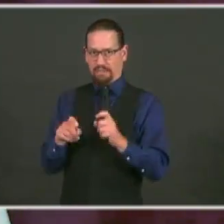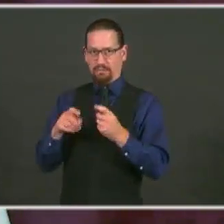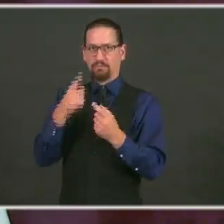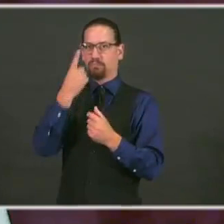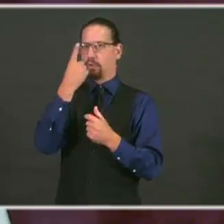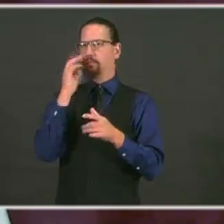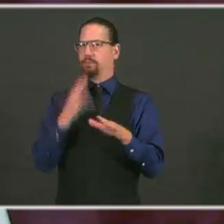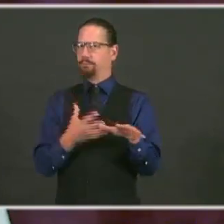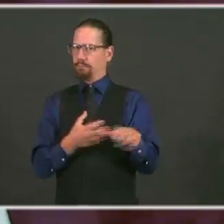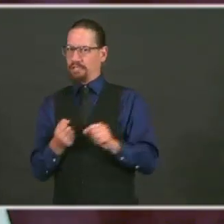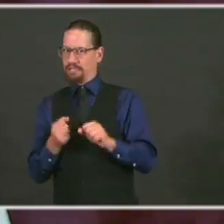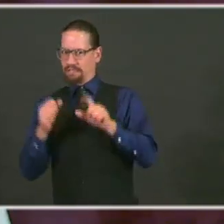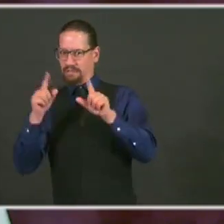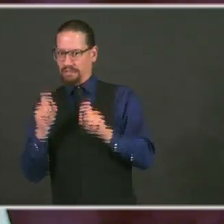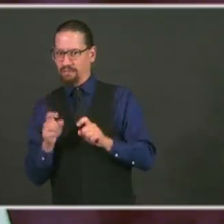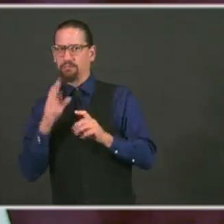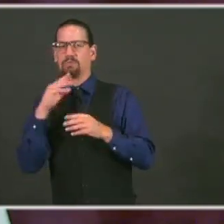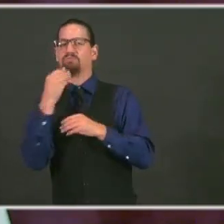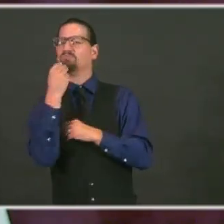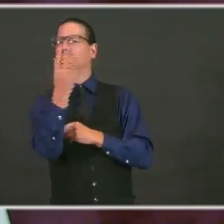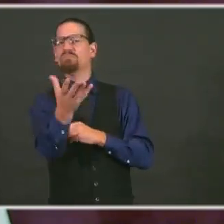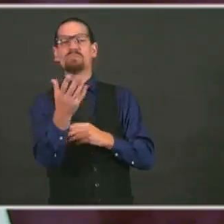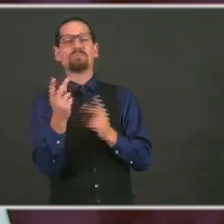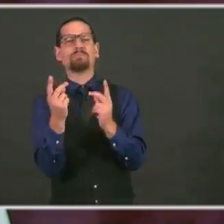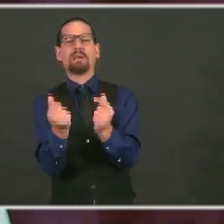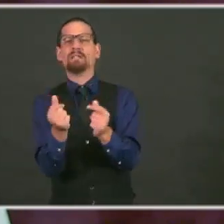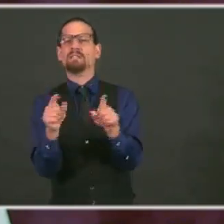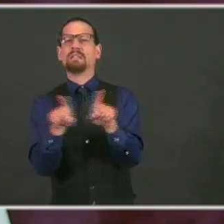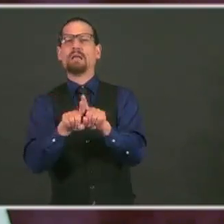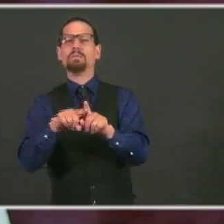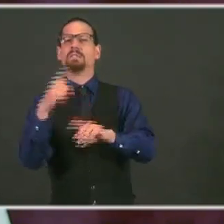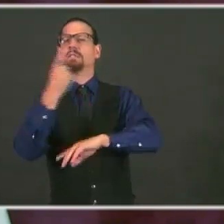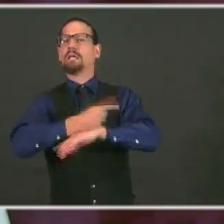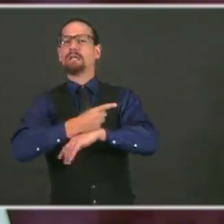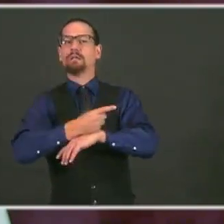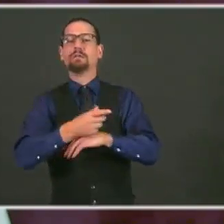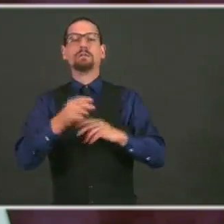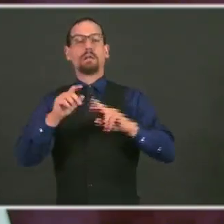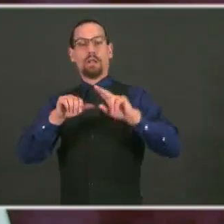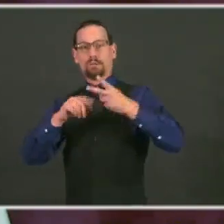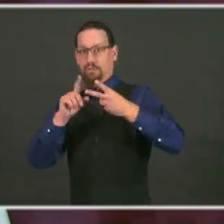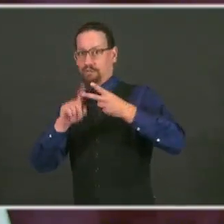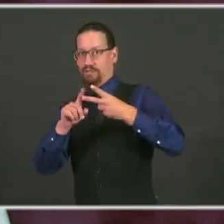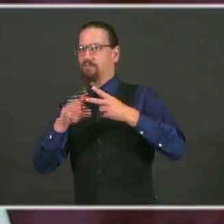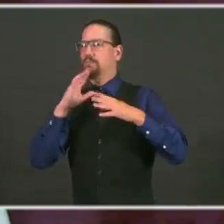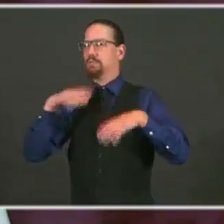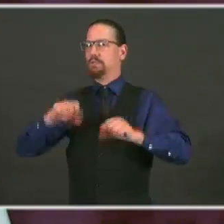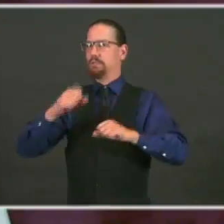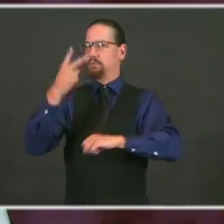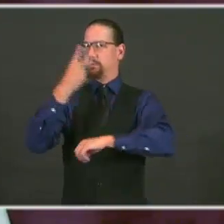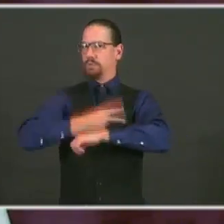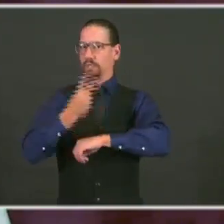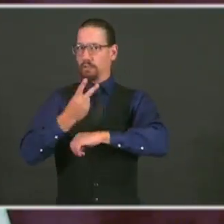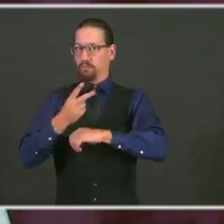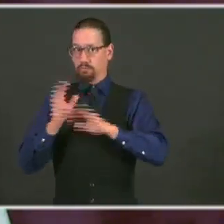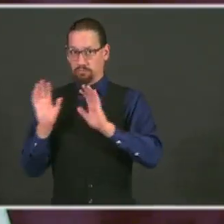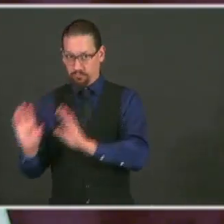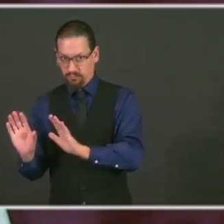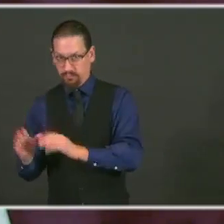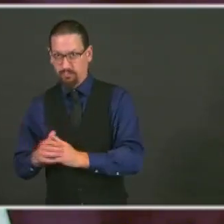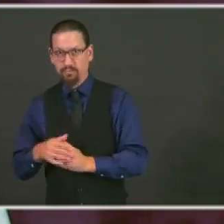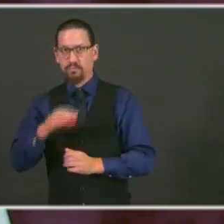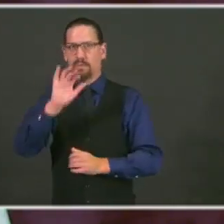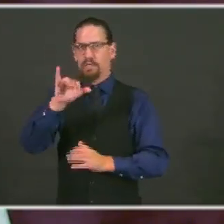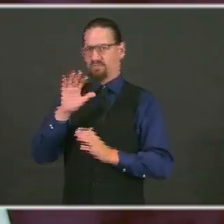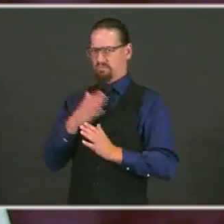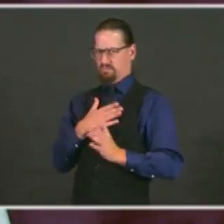is how we hope to run these. That should be your experience. I know this is an anxious time. Everybody's anxious.